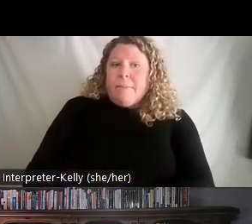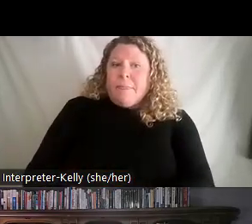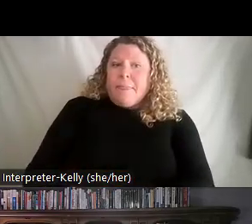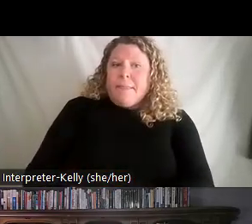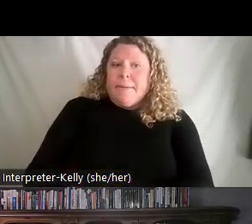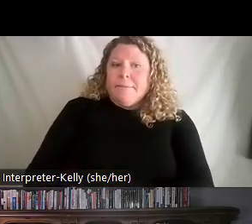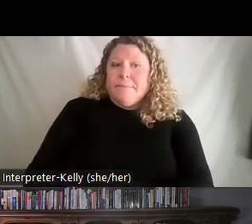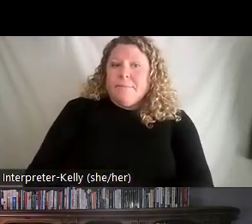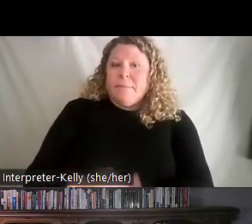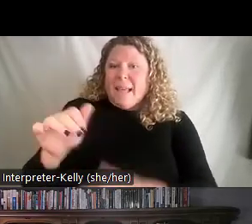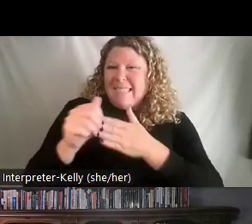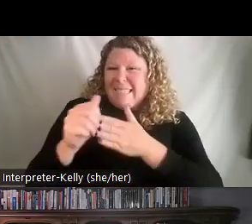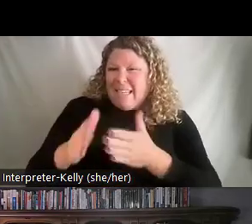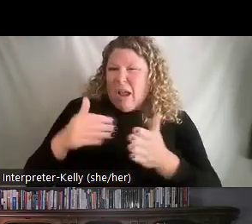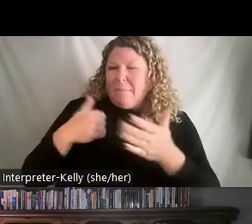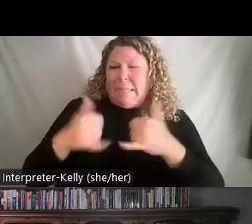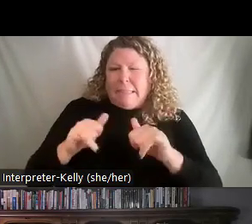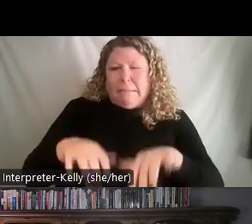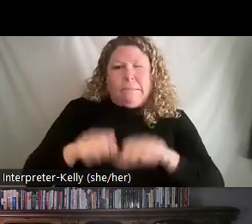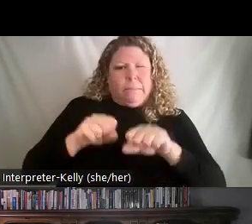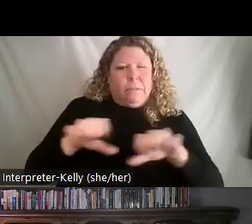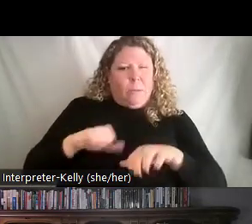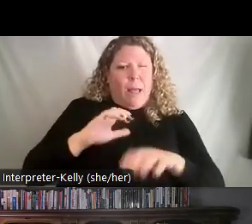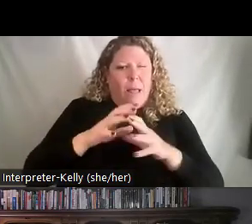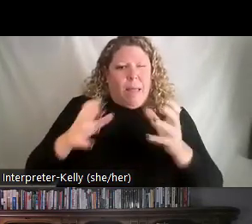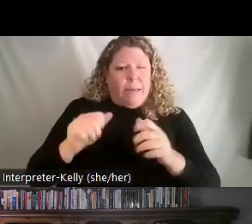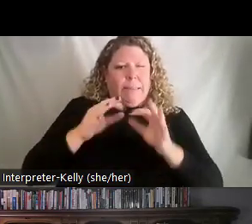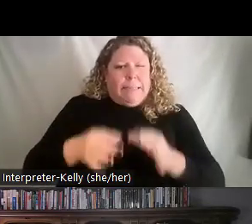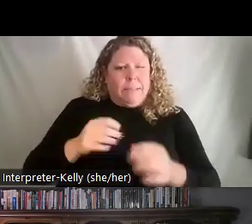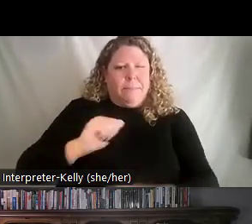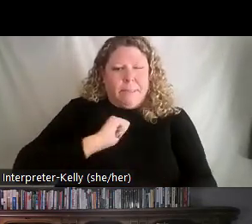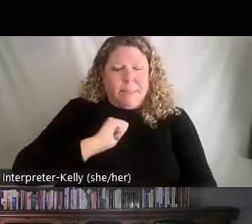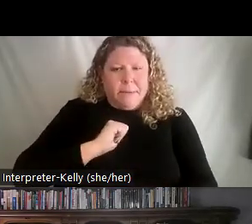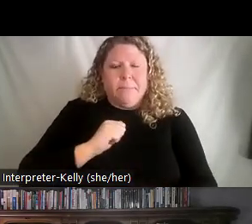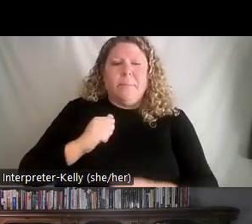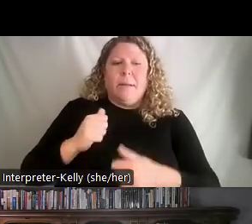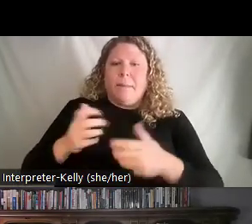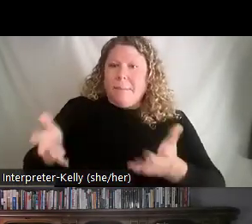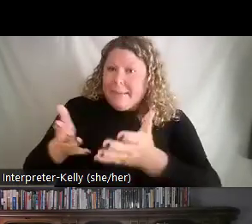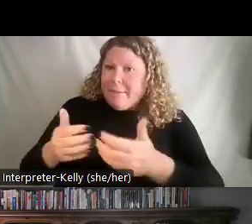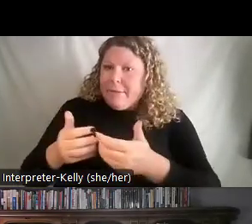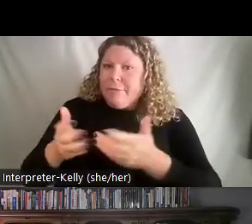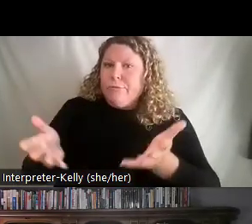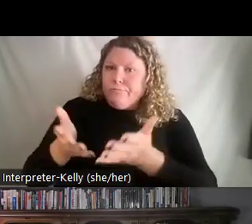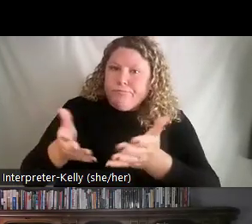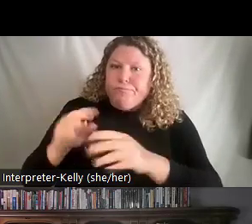we're making a lot of the decisions at this point. We're giving them the encouragement, the advice, and additional next steps and alternatives. And we're,